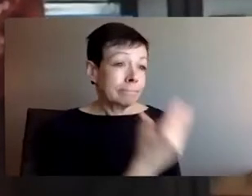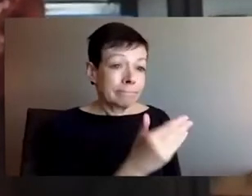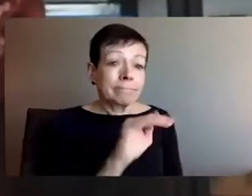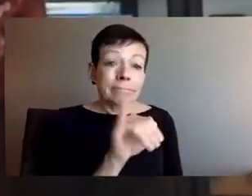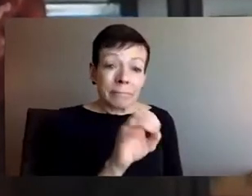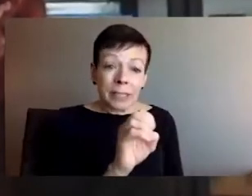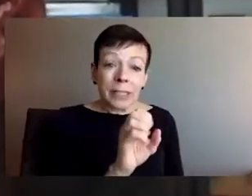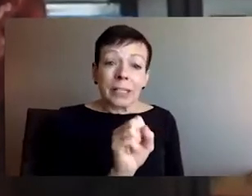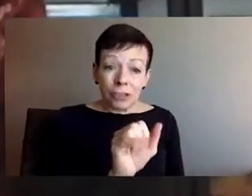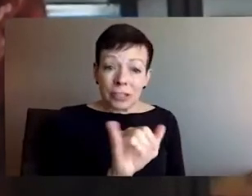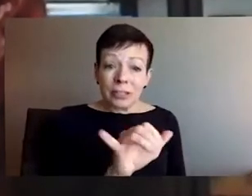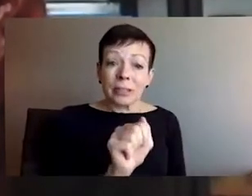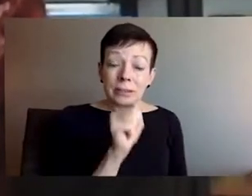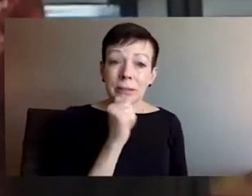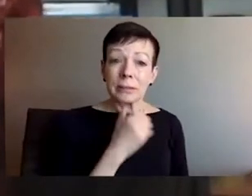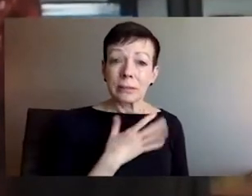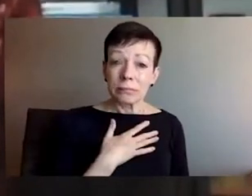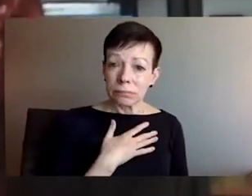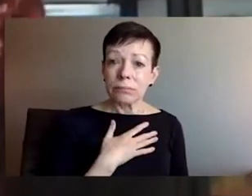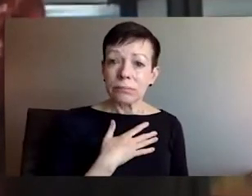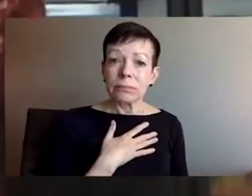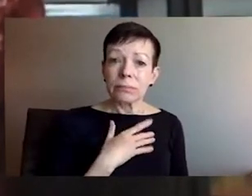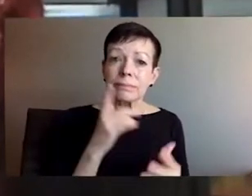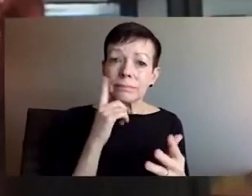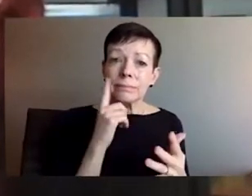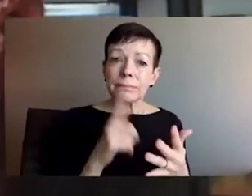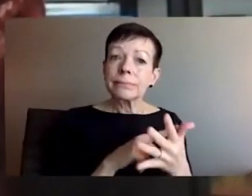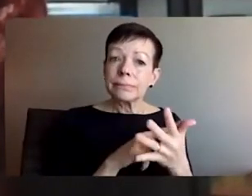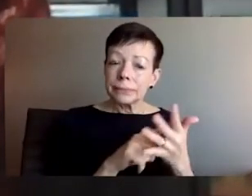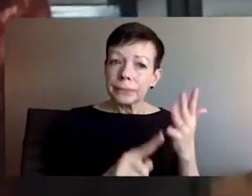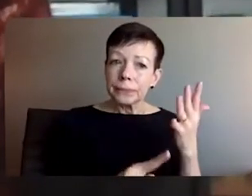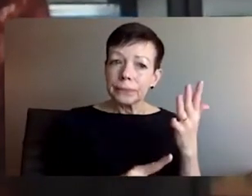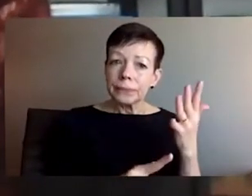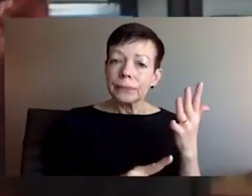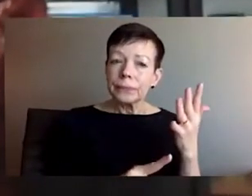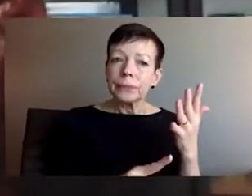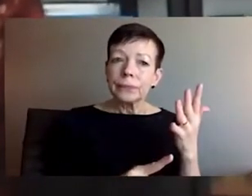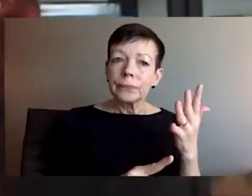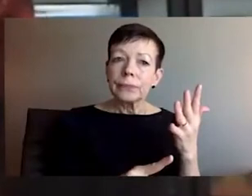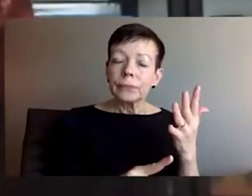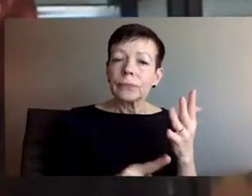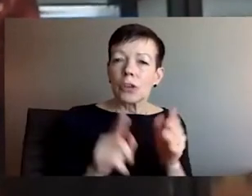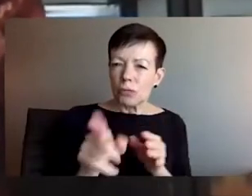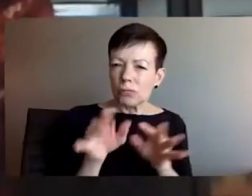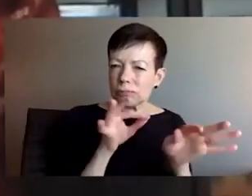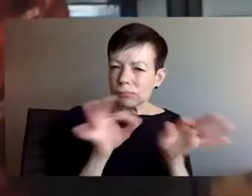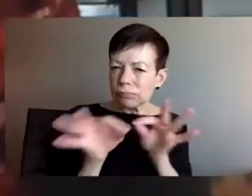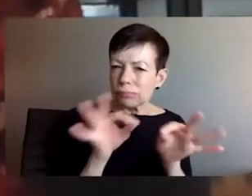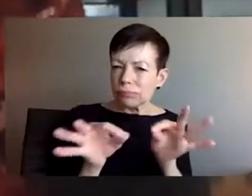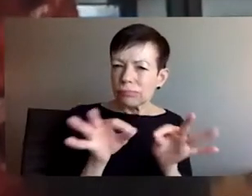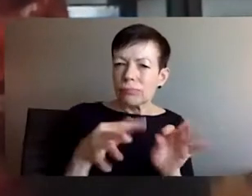is the Kremlin's line. I'll stop there to answer any questions. Thank